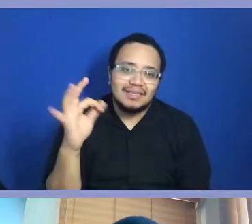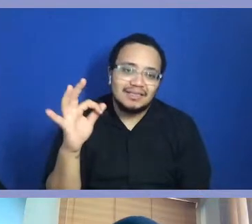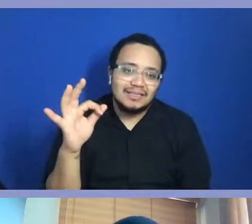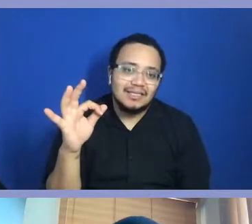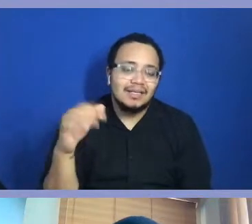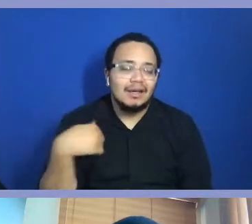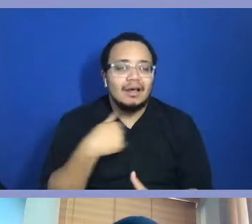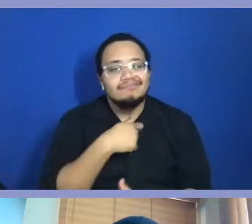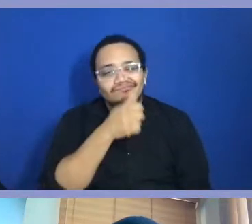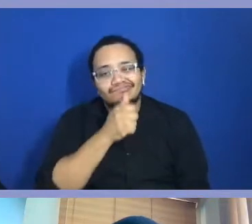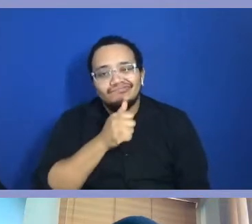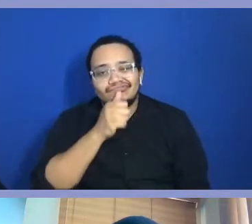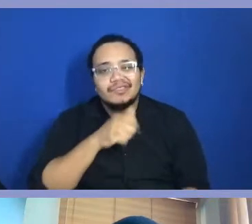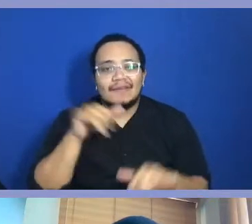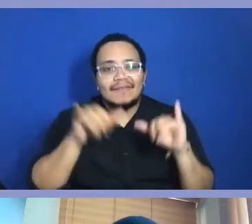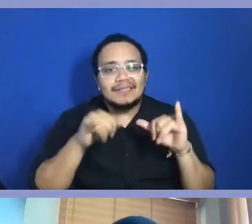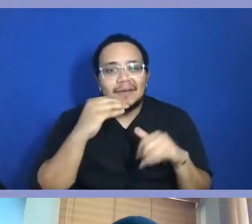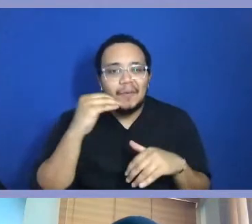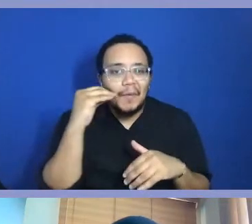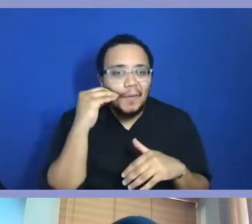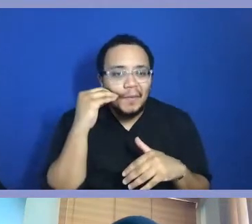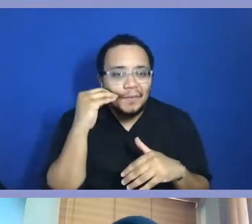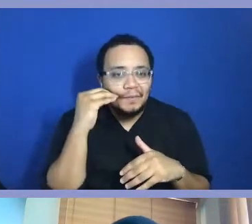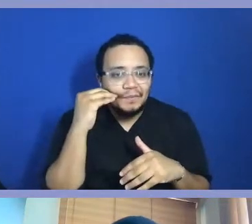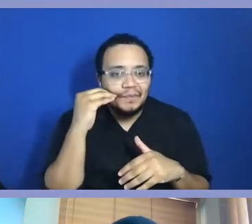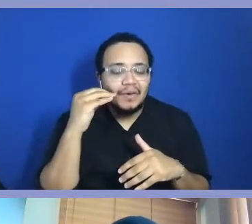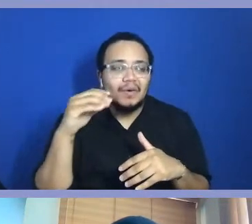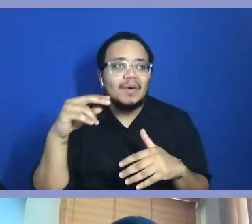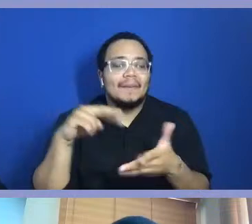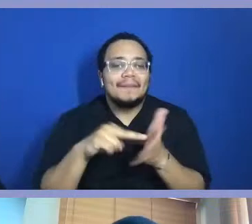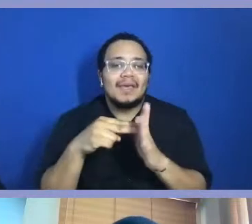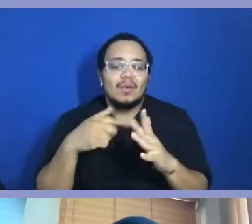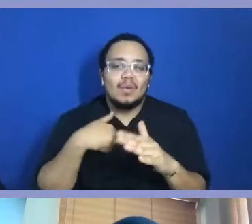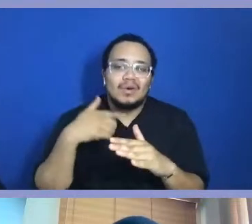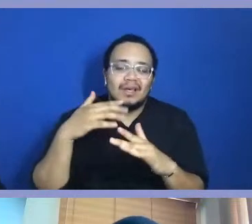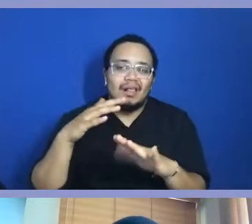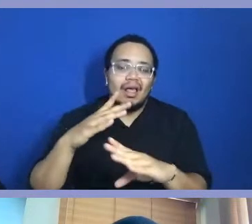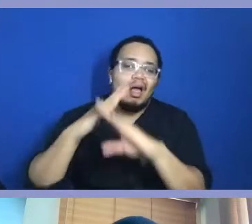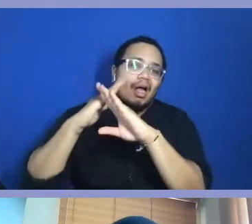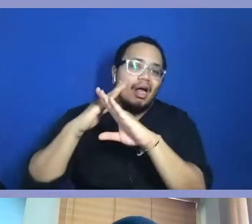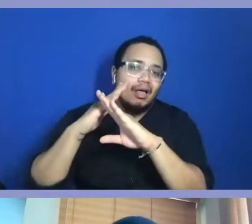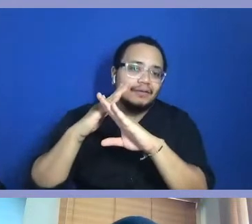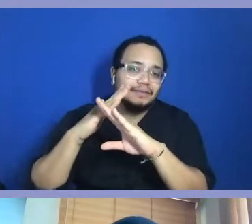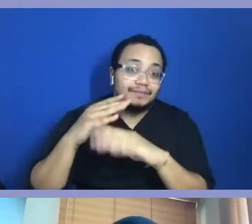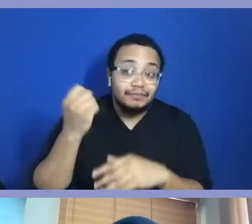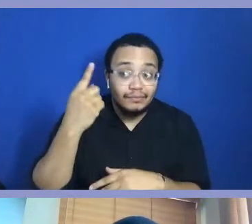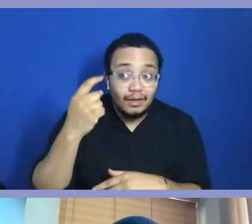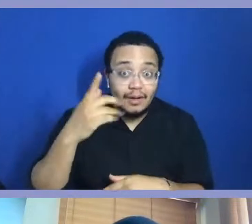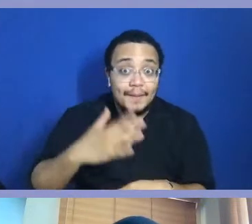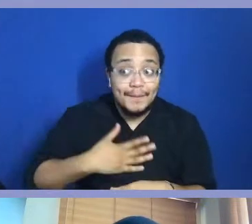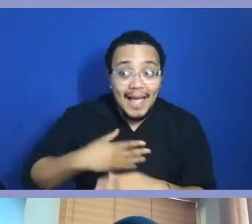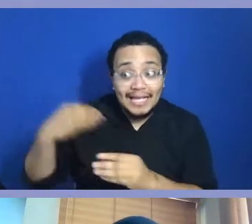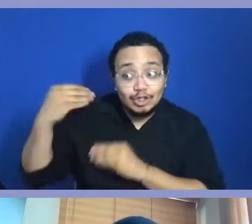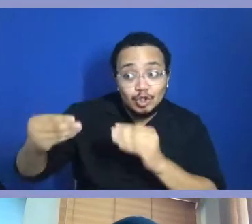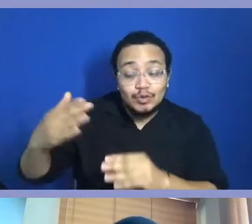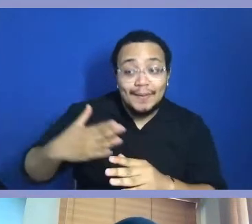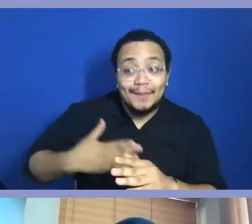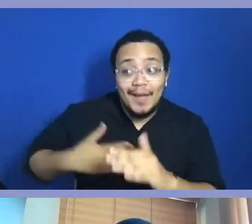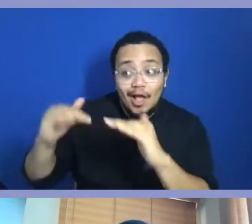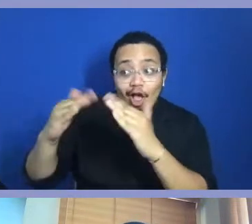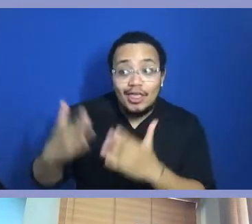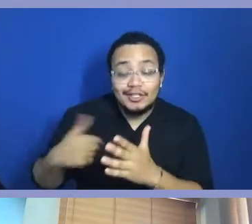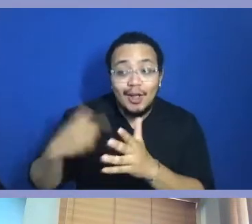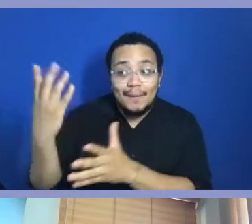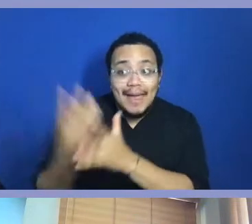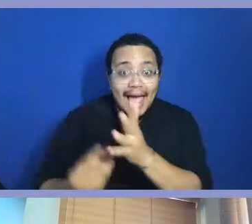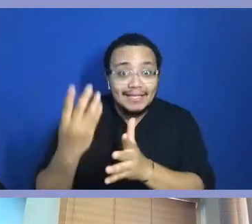we're going to do together. The conversations aren't happening. My generation is starting to pass away. So you know I'm not excited about that